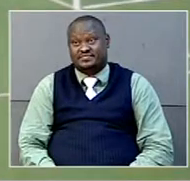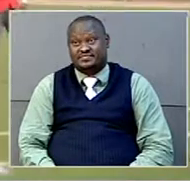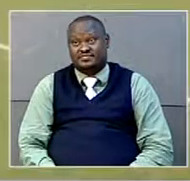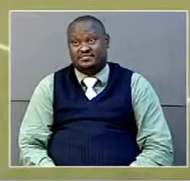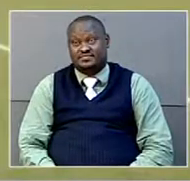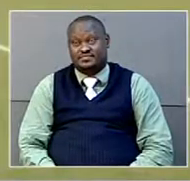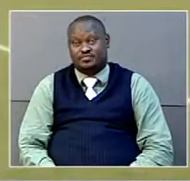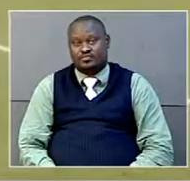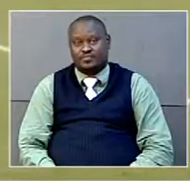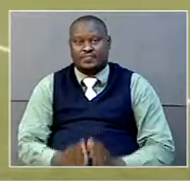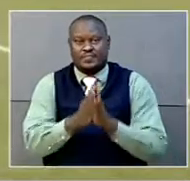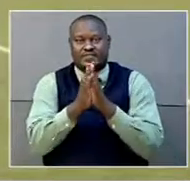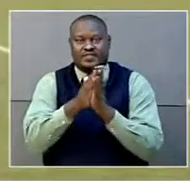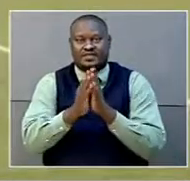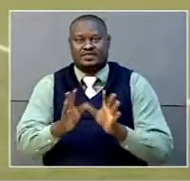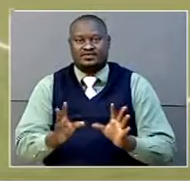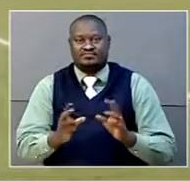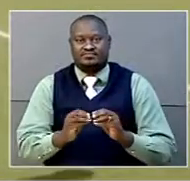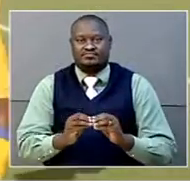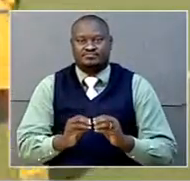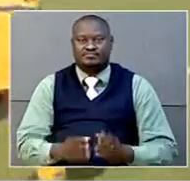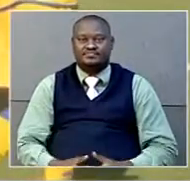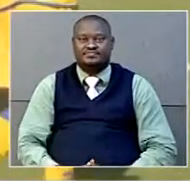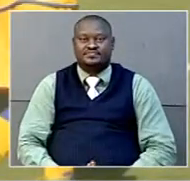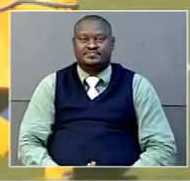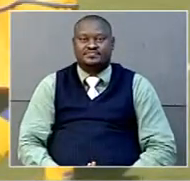For UBC, Helen Barbara, Jizamba.